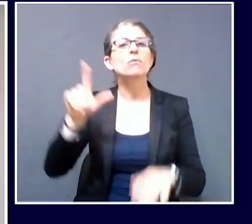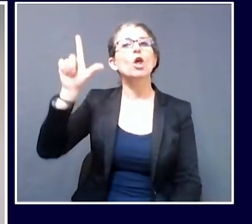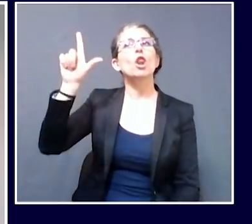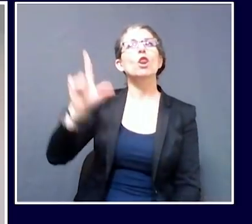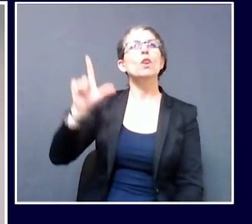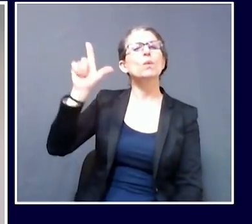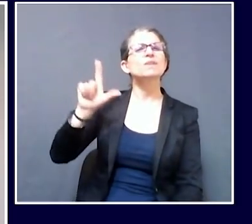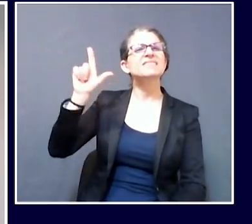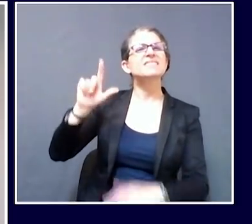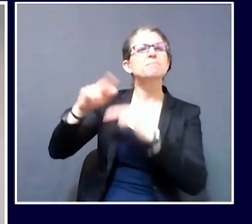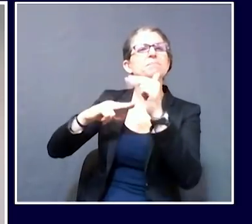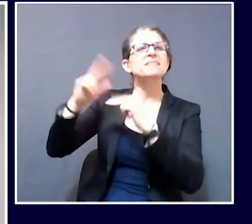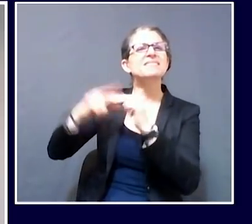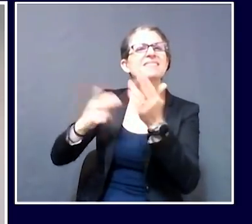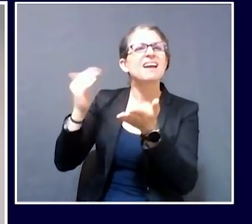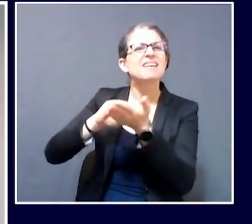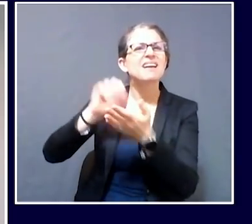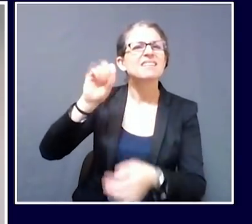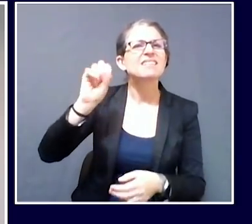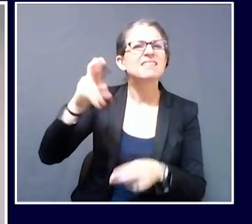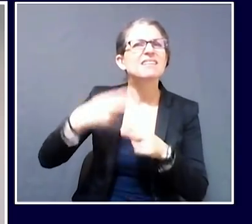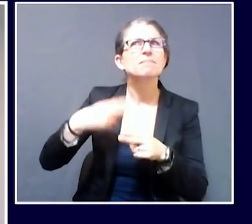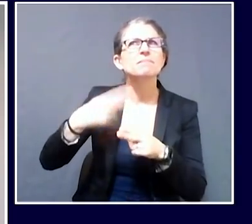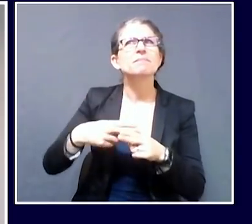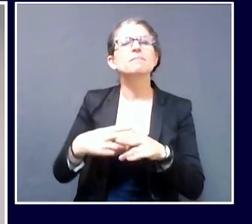Sorry about that, Brad. You are correct. That's Montello